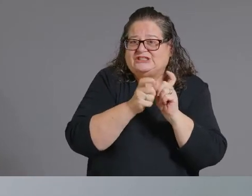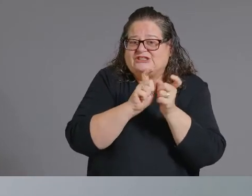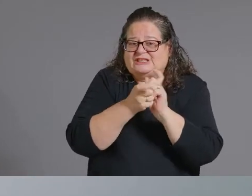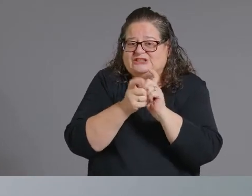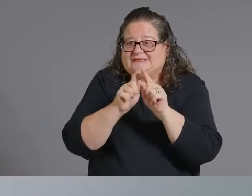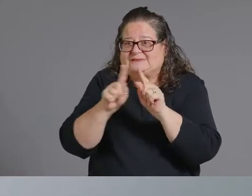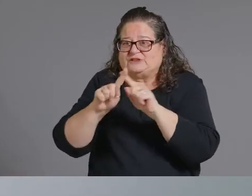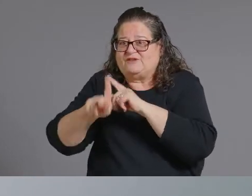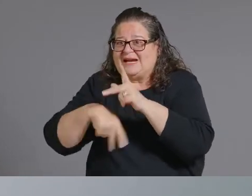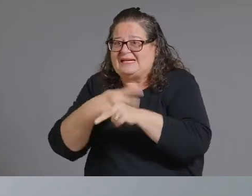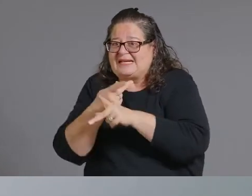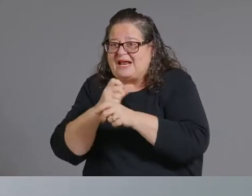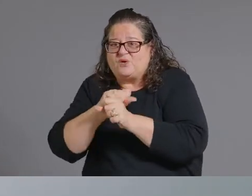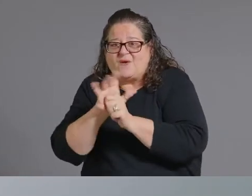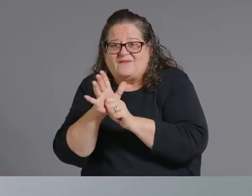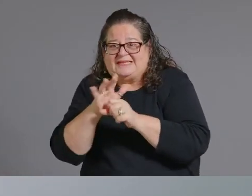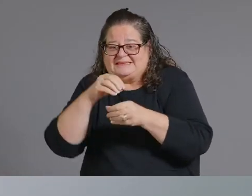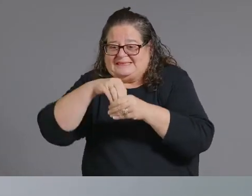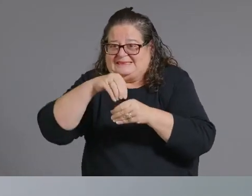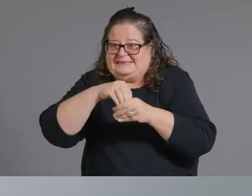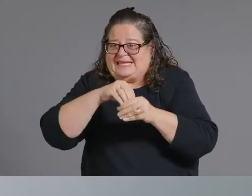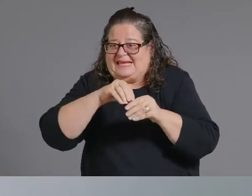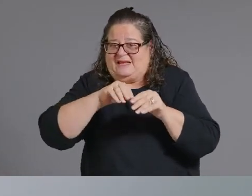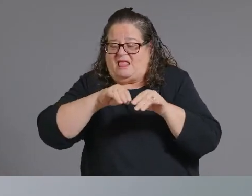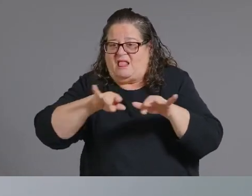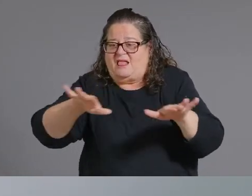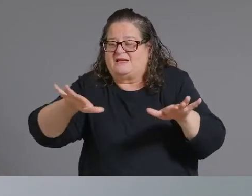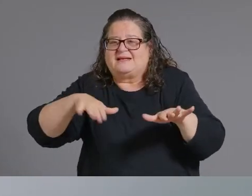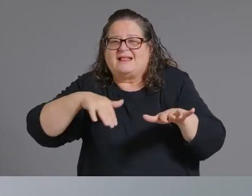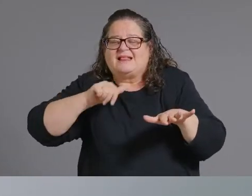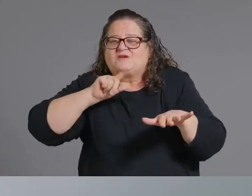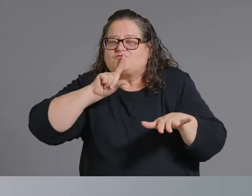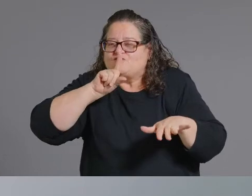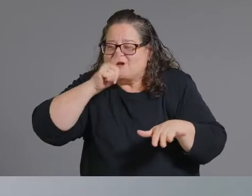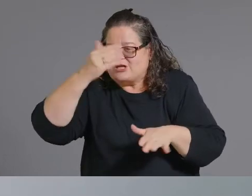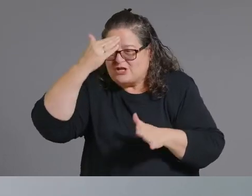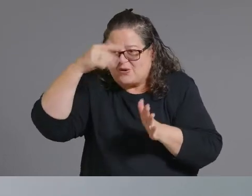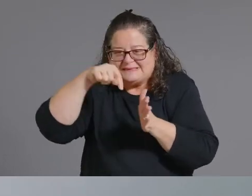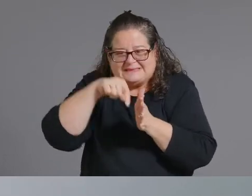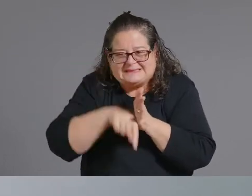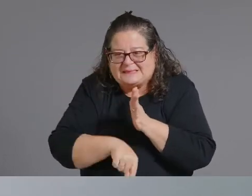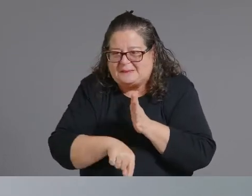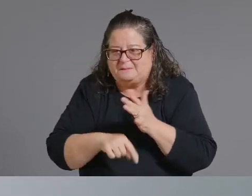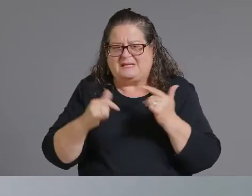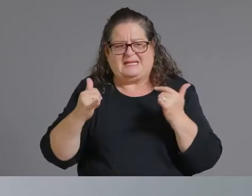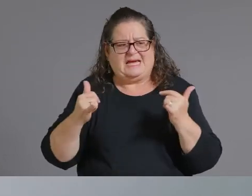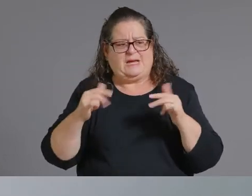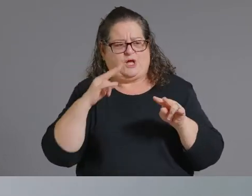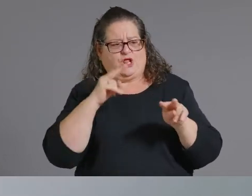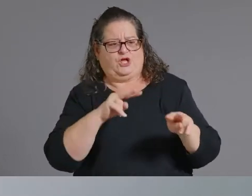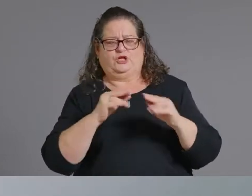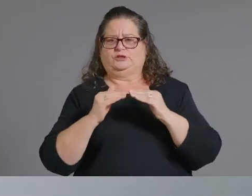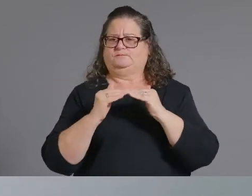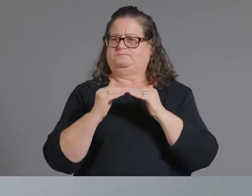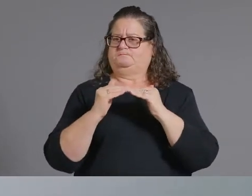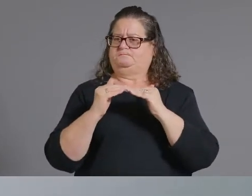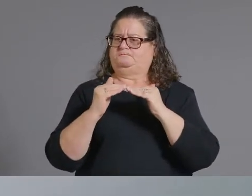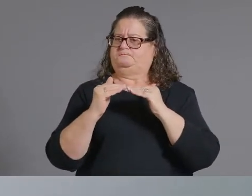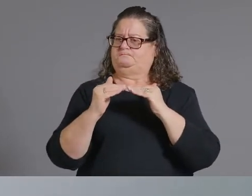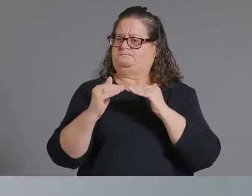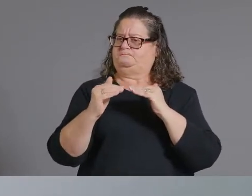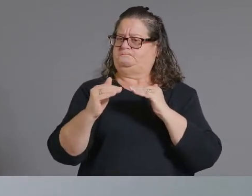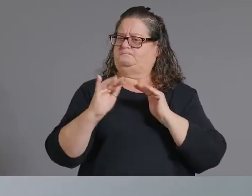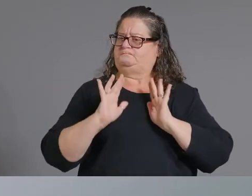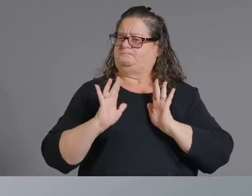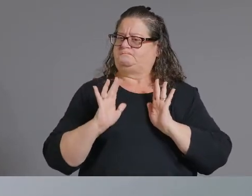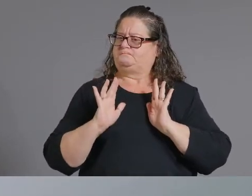um stabilization of the cases and hospitalization what we would hope is that even if we got a significant